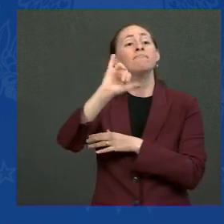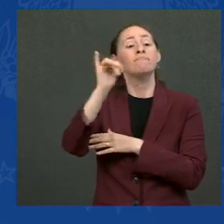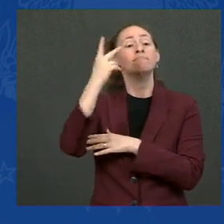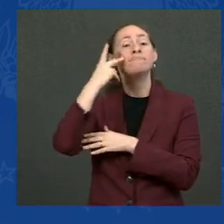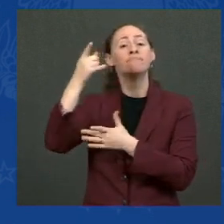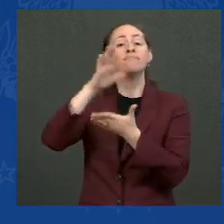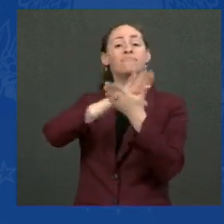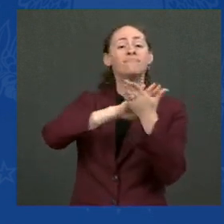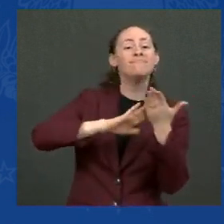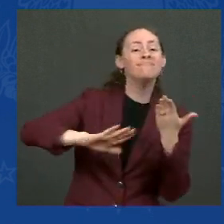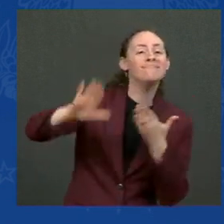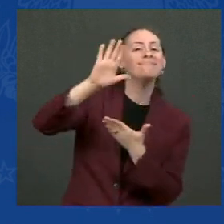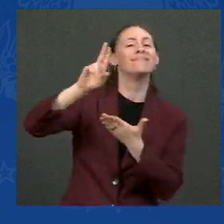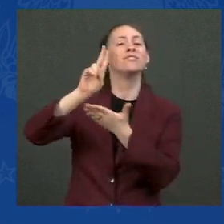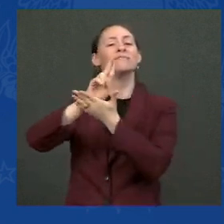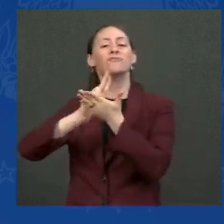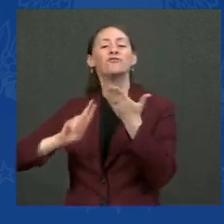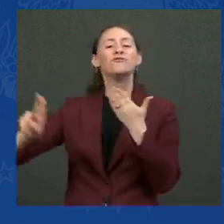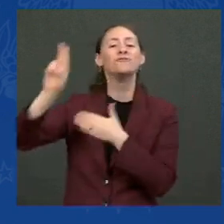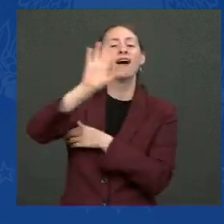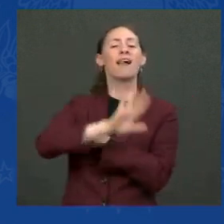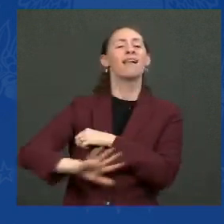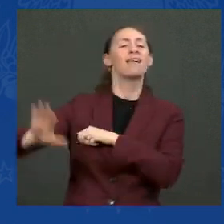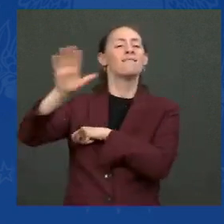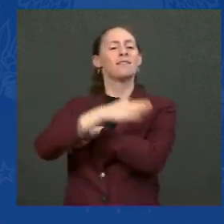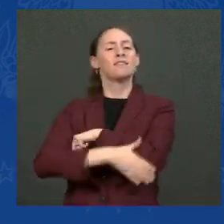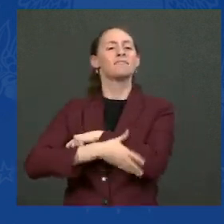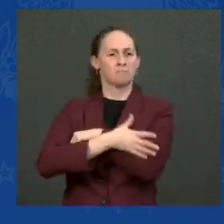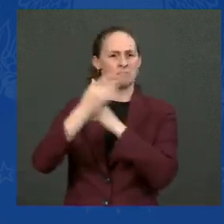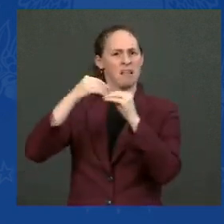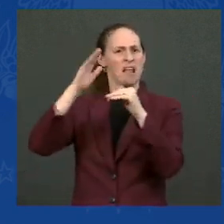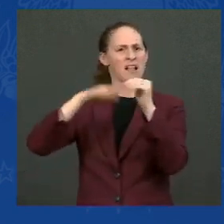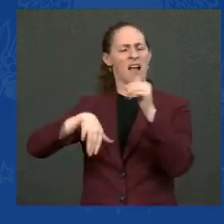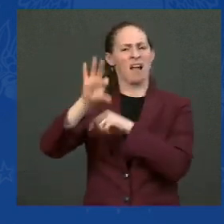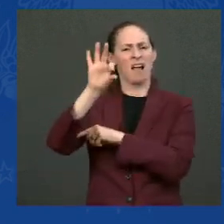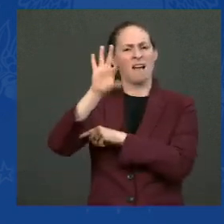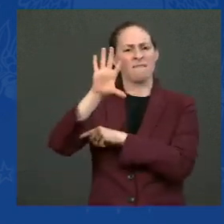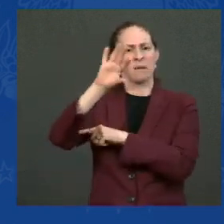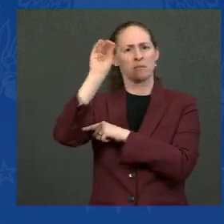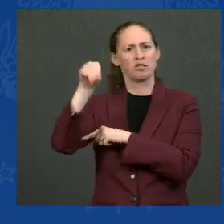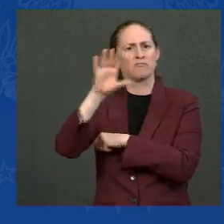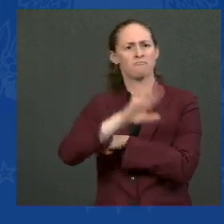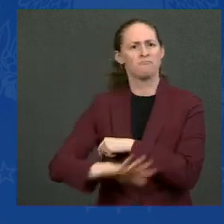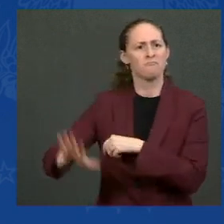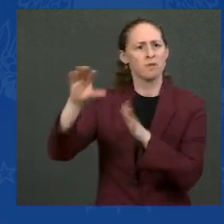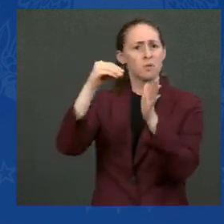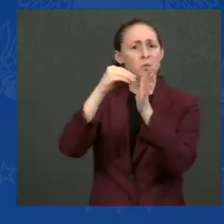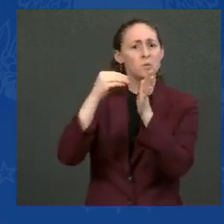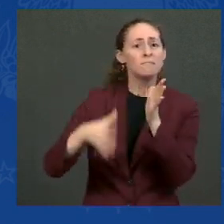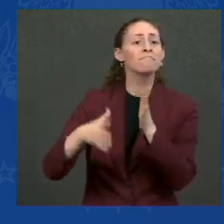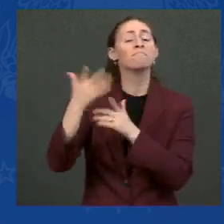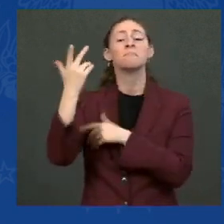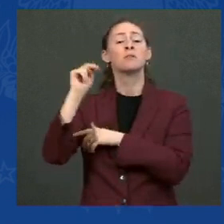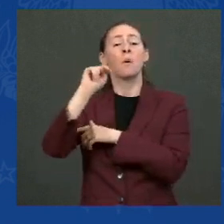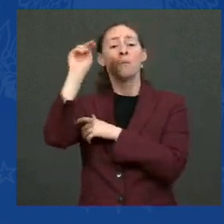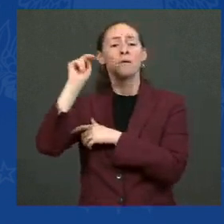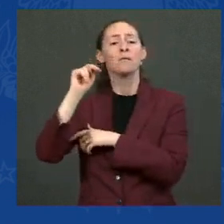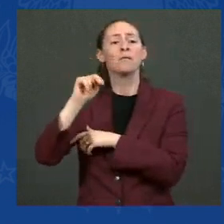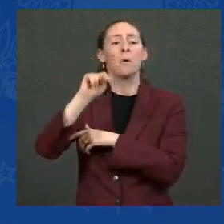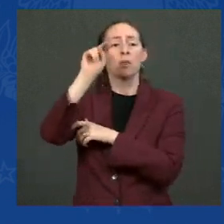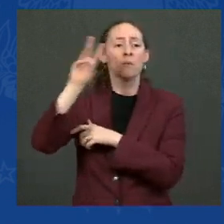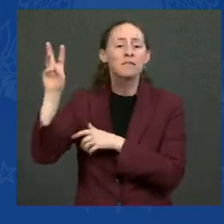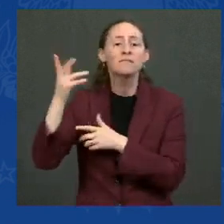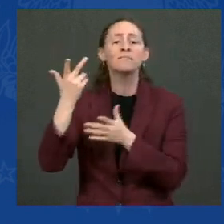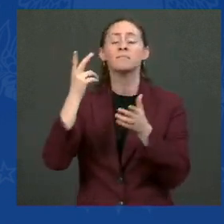universities across the country. More than 95 percent of students at colleges and universities, like Northwestern University of Illinois Chicago,